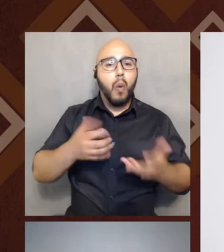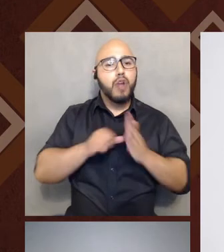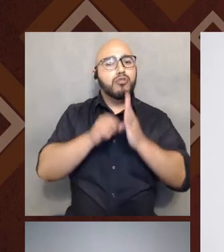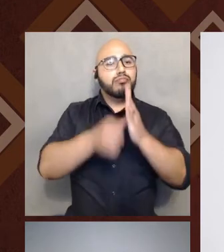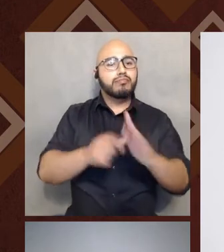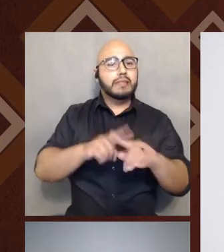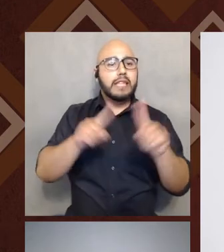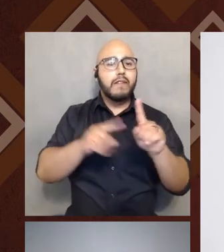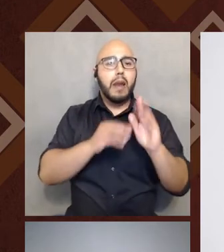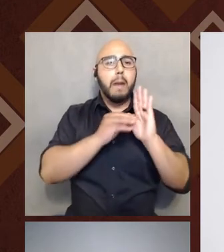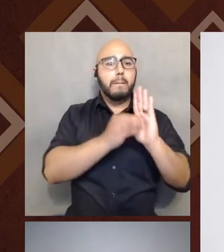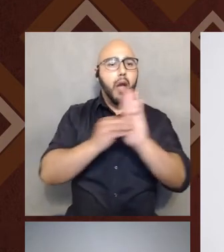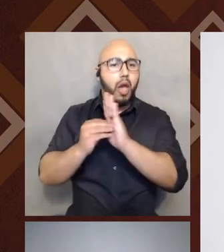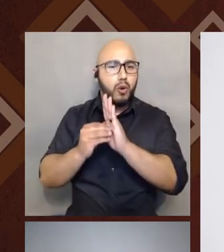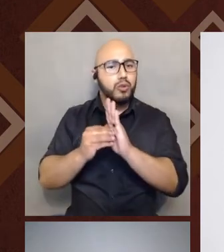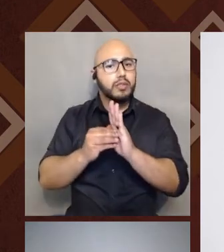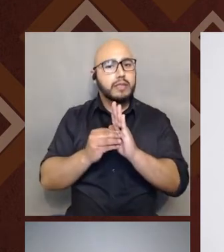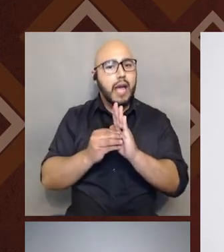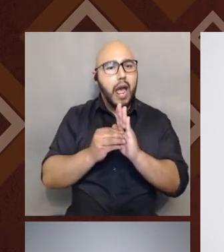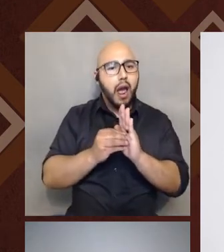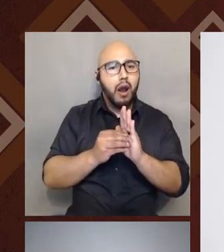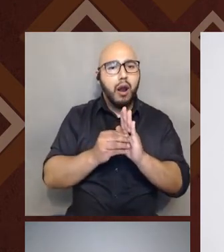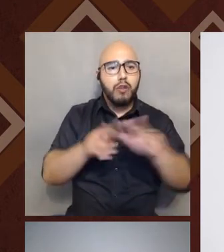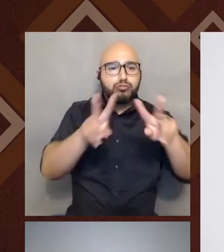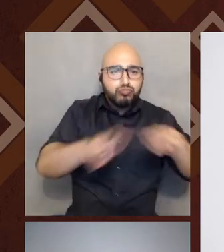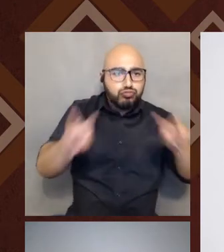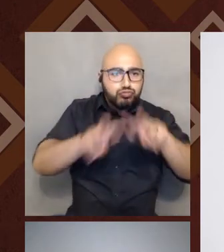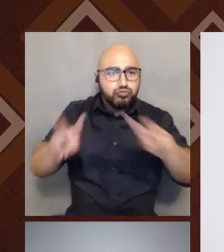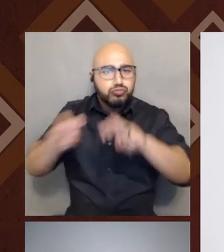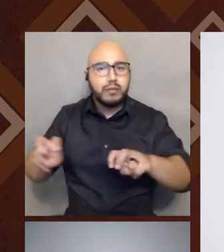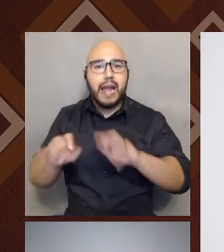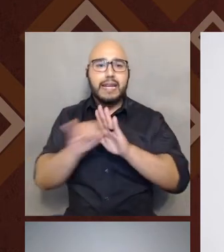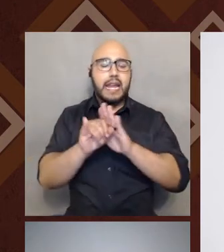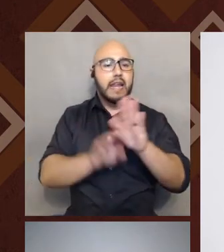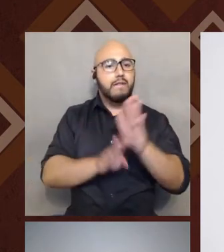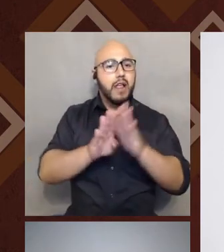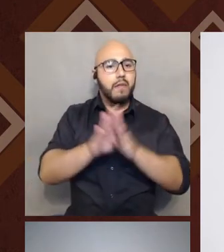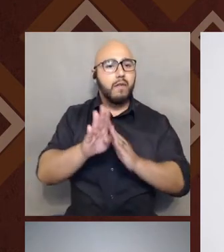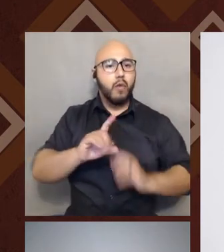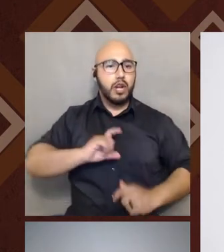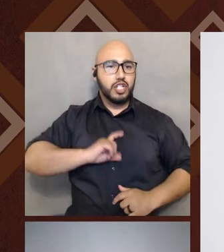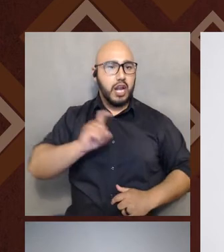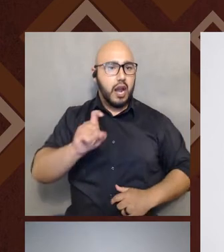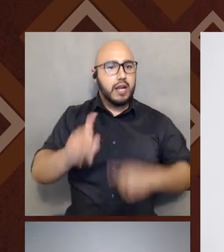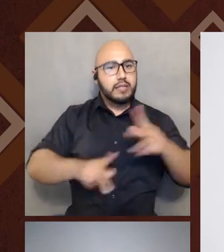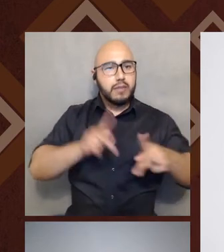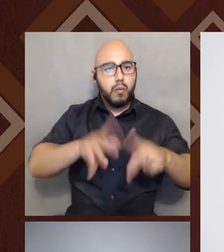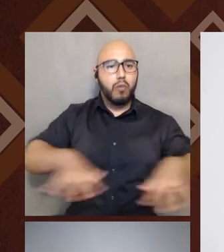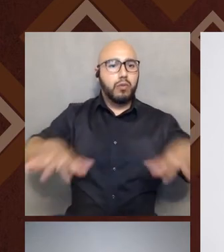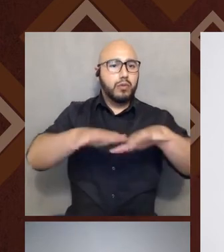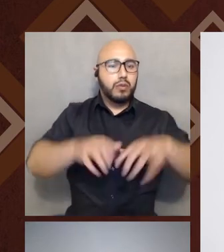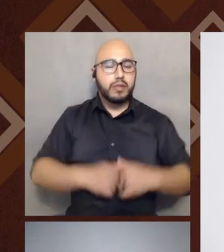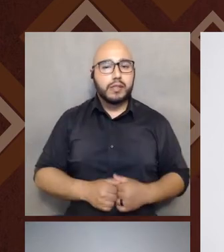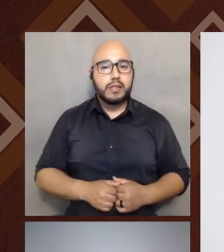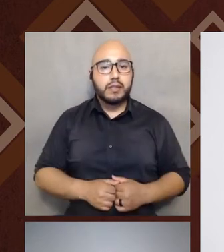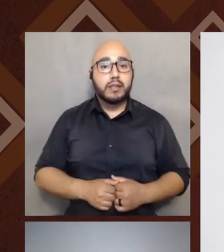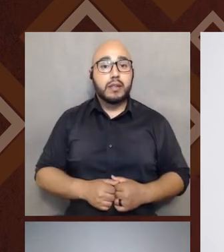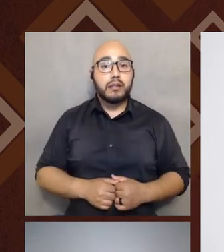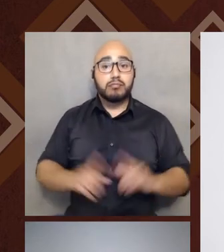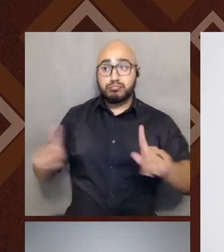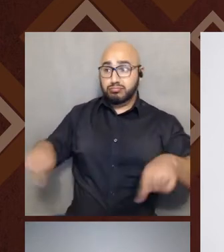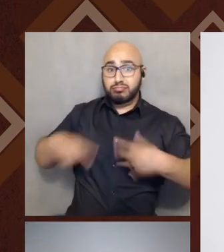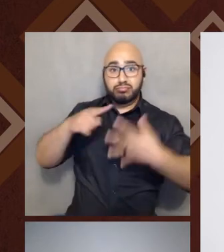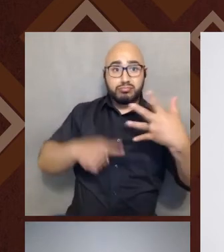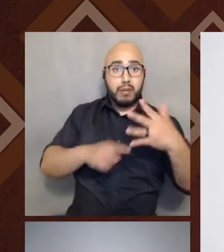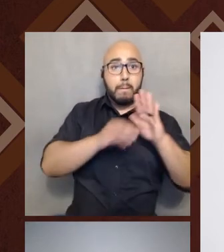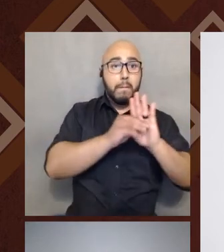models that are exploring, uh, identity development for Chicanx folks. Um, all of these models have been applied